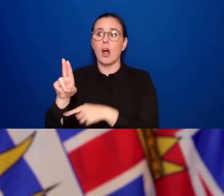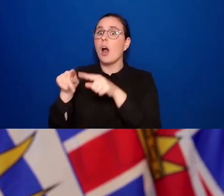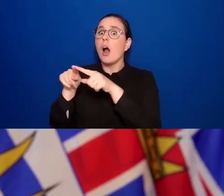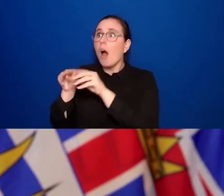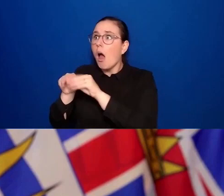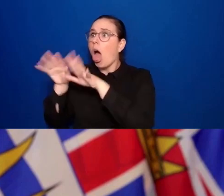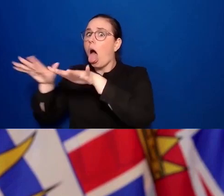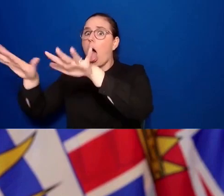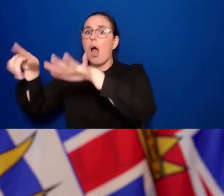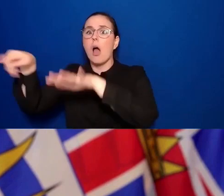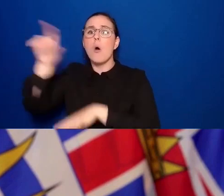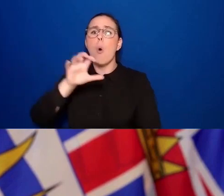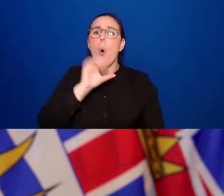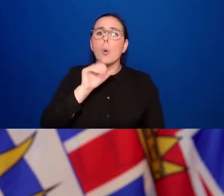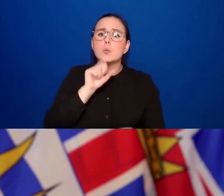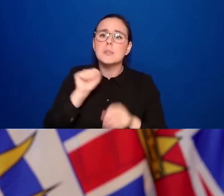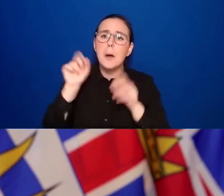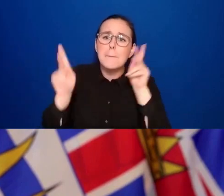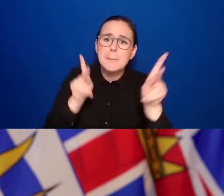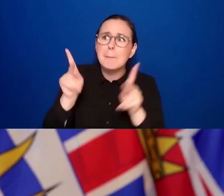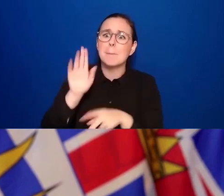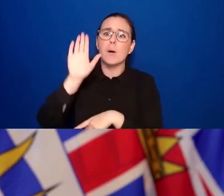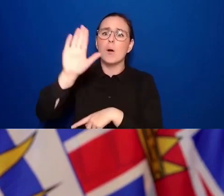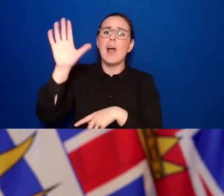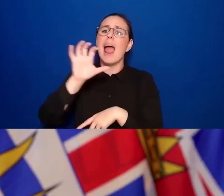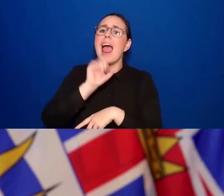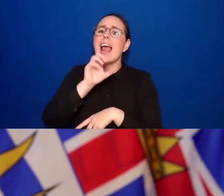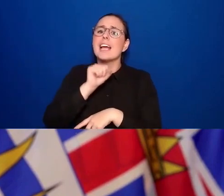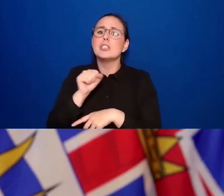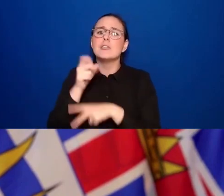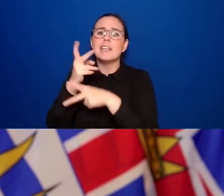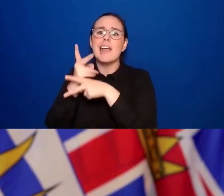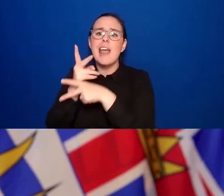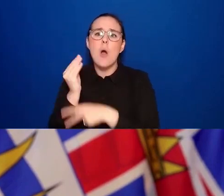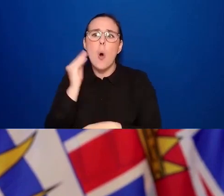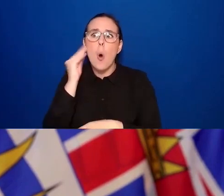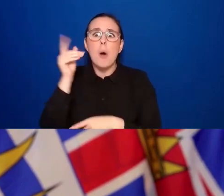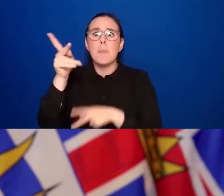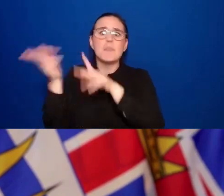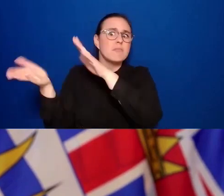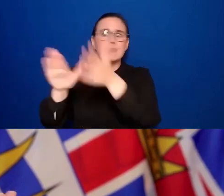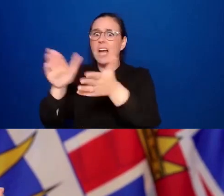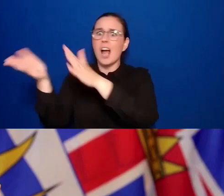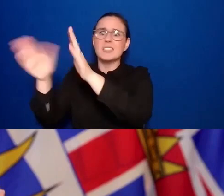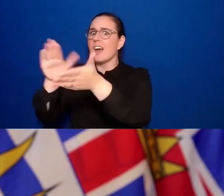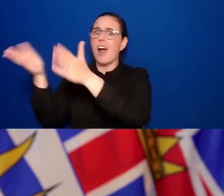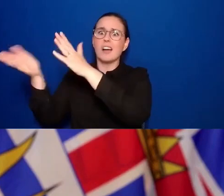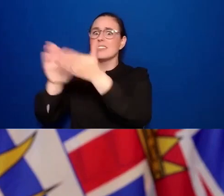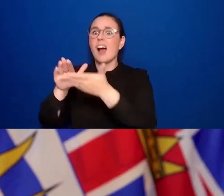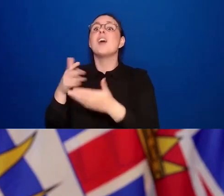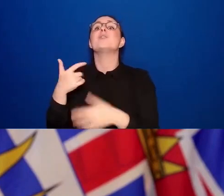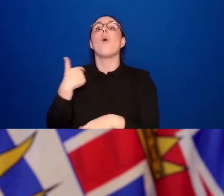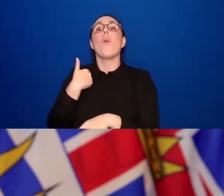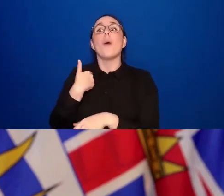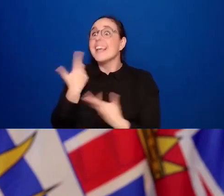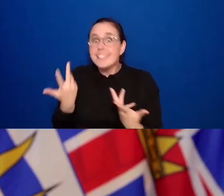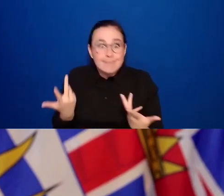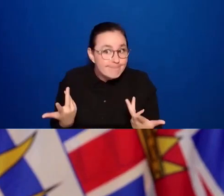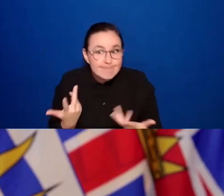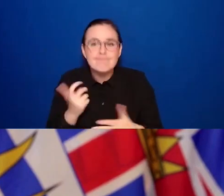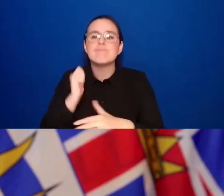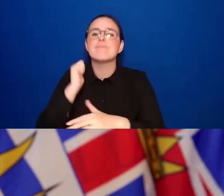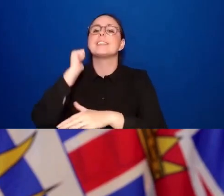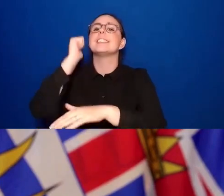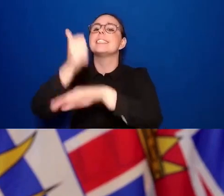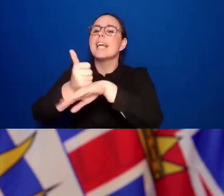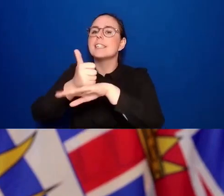to more morbidity and mortality. So we did have to put restrictions in place there in restaurants and some of the bars